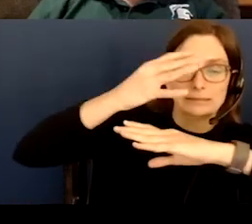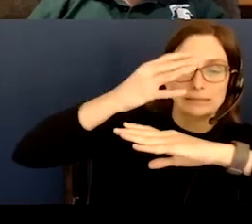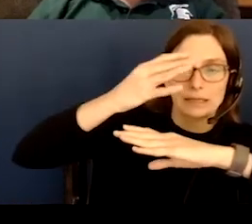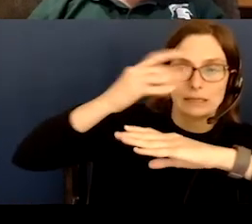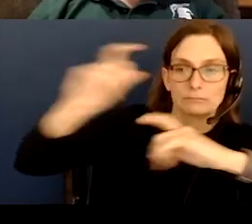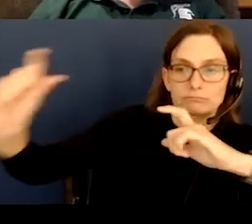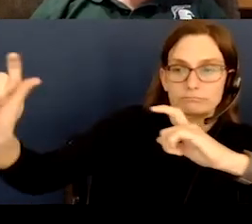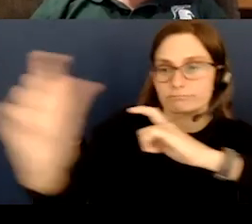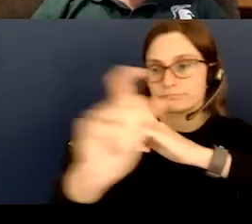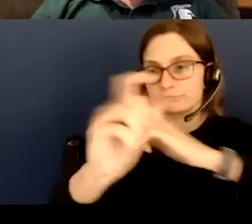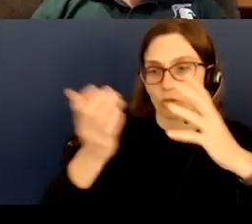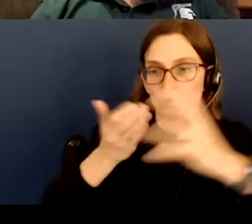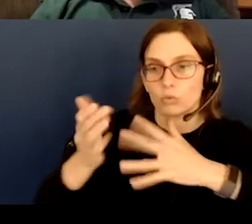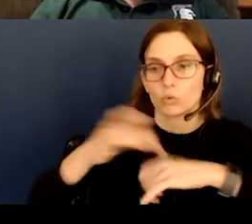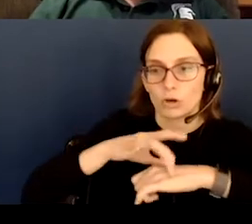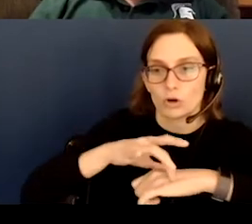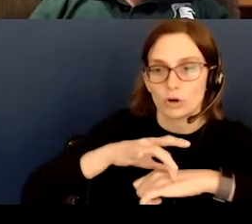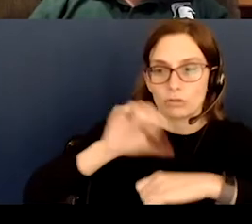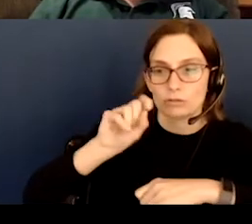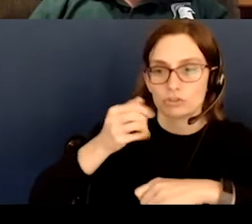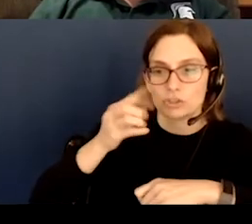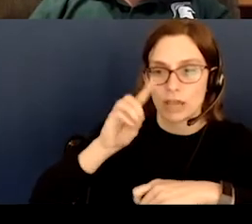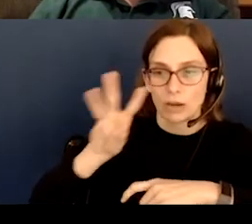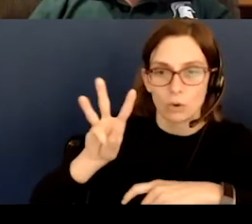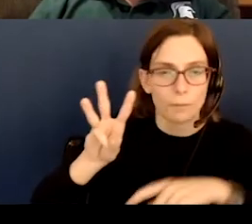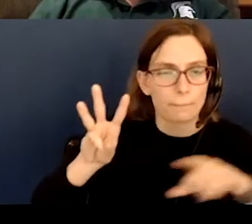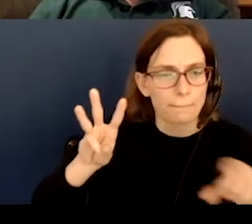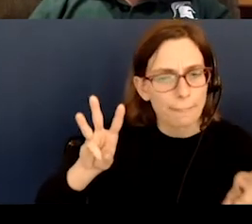passes through the Earth's shadow. And I can